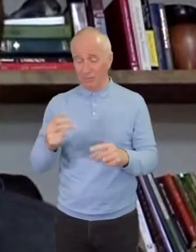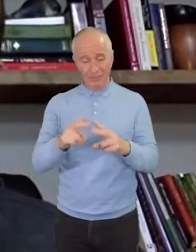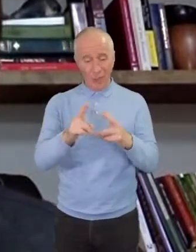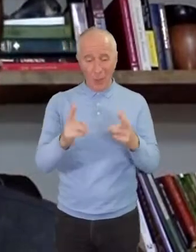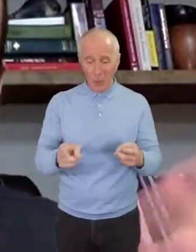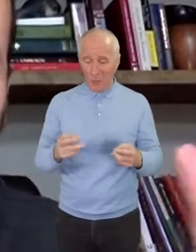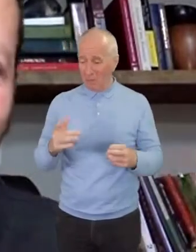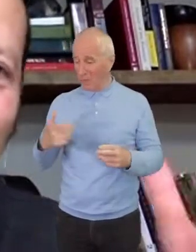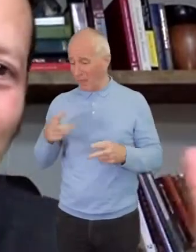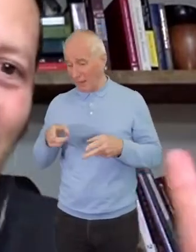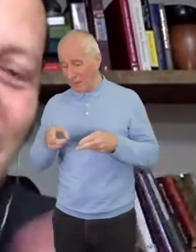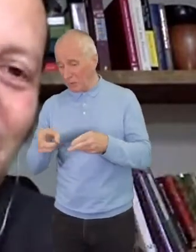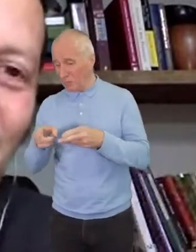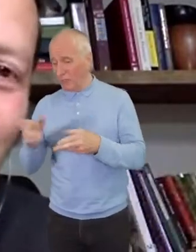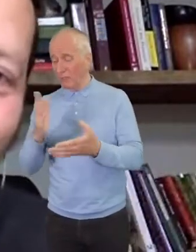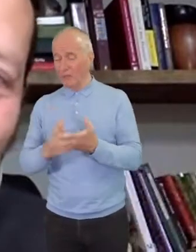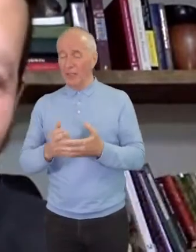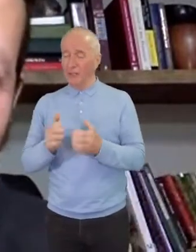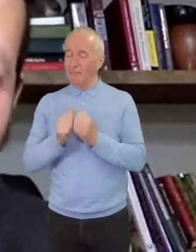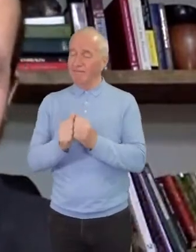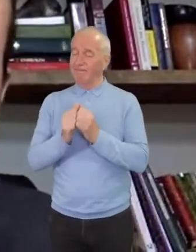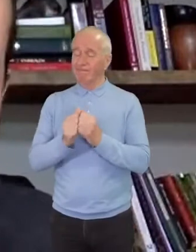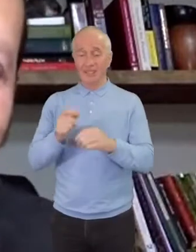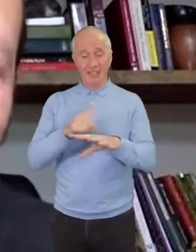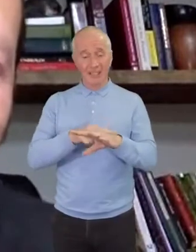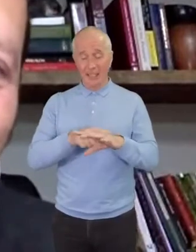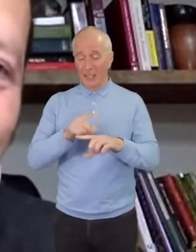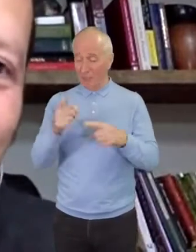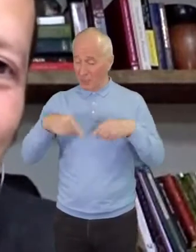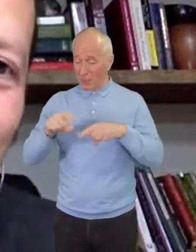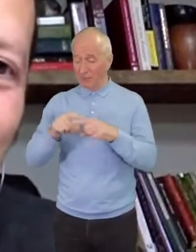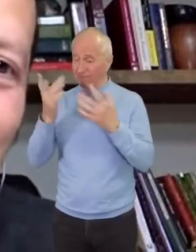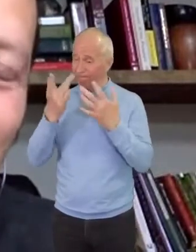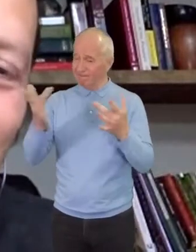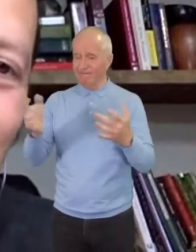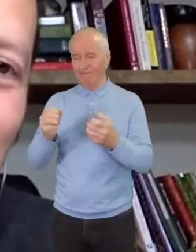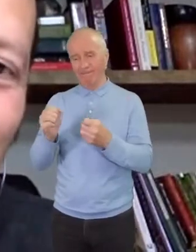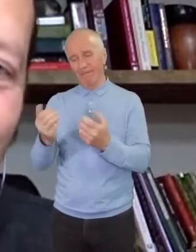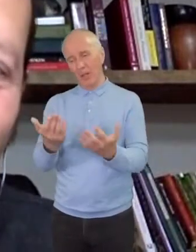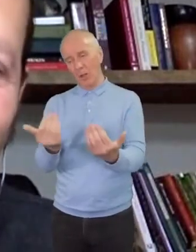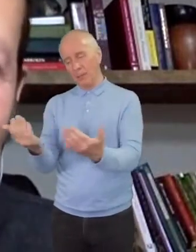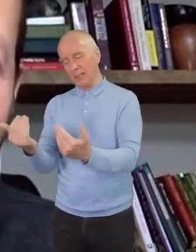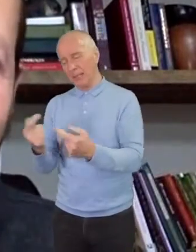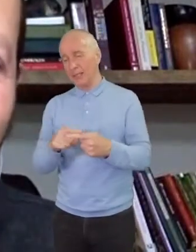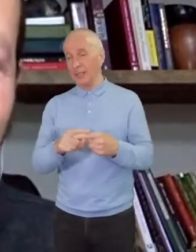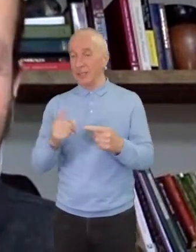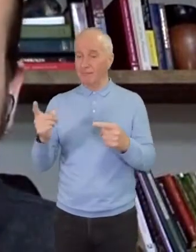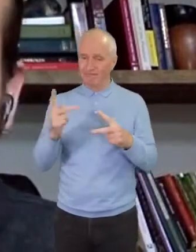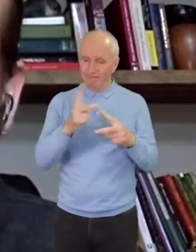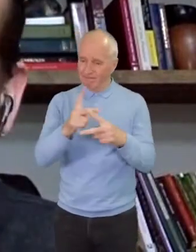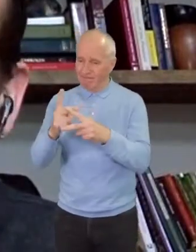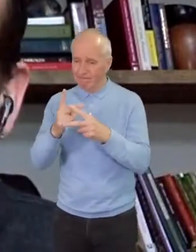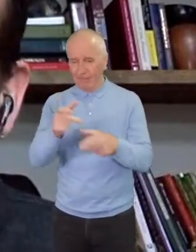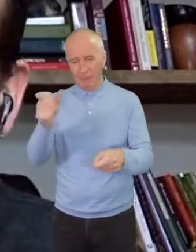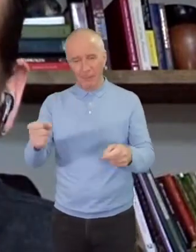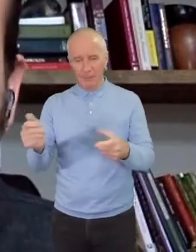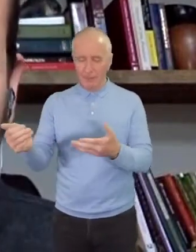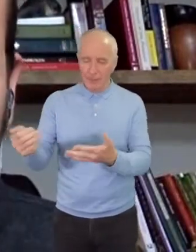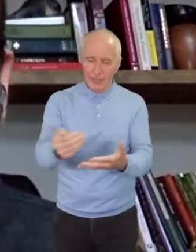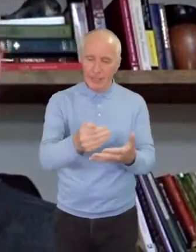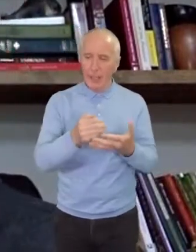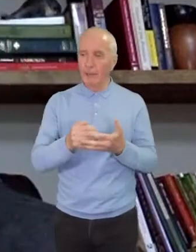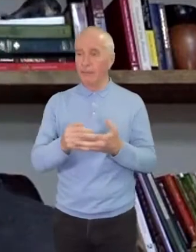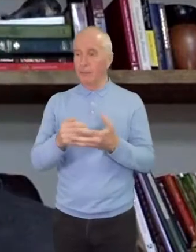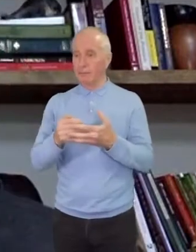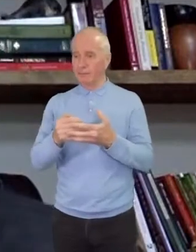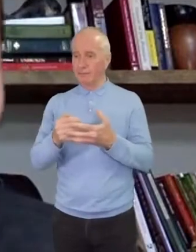it's a really precious time to try to show some hospitality and to keep people safe. And we've